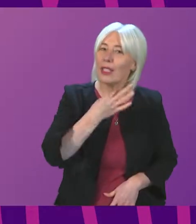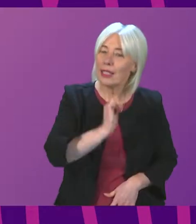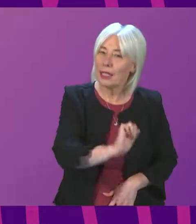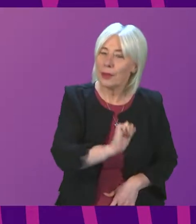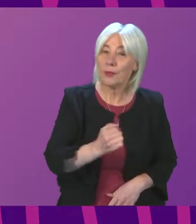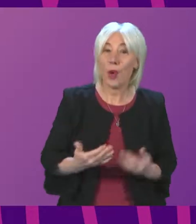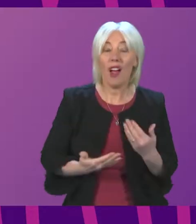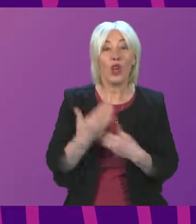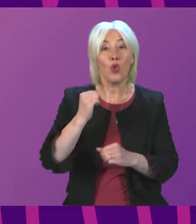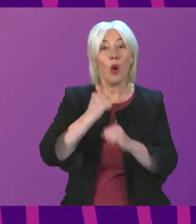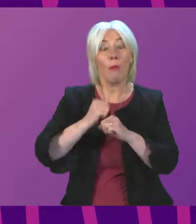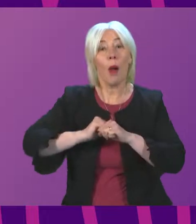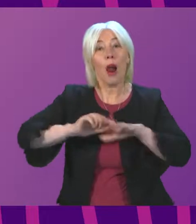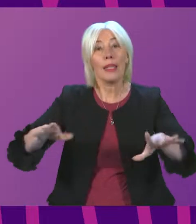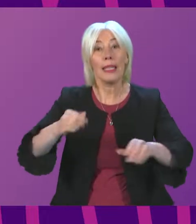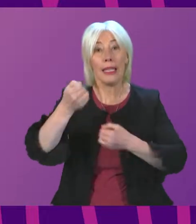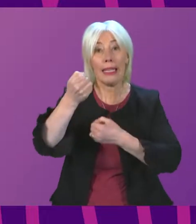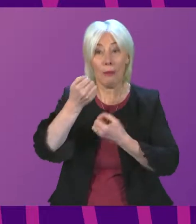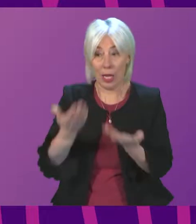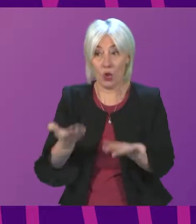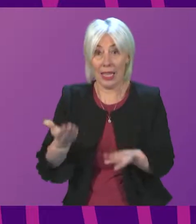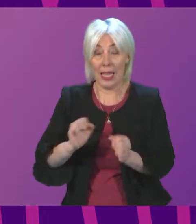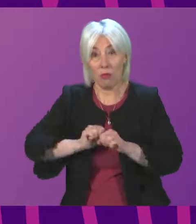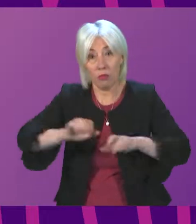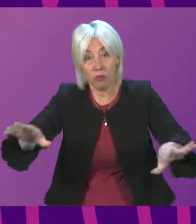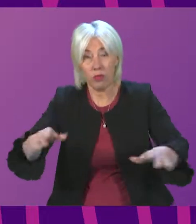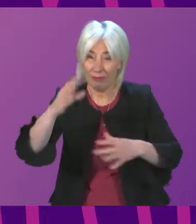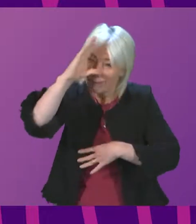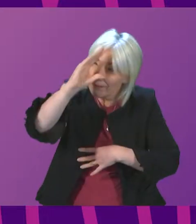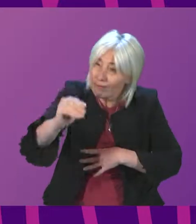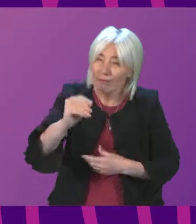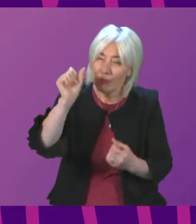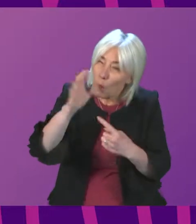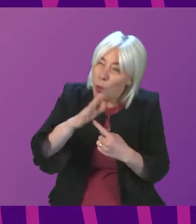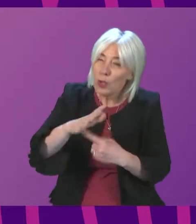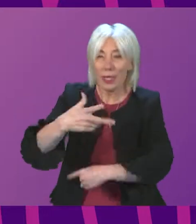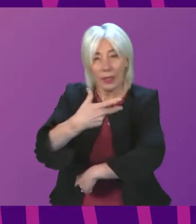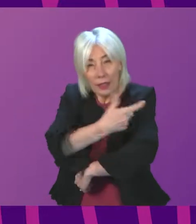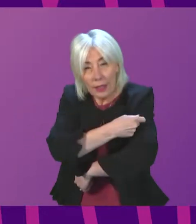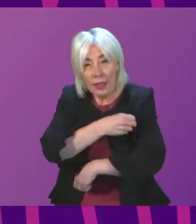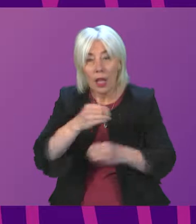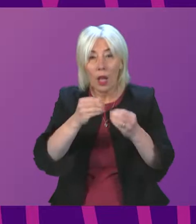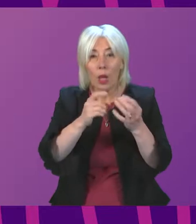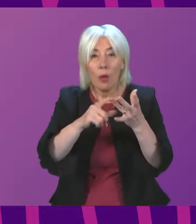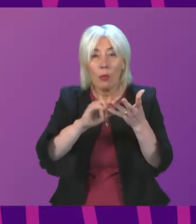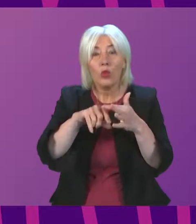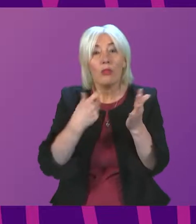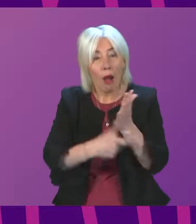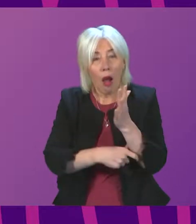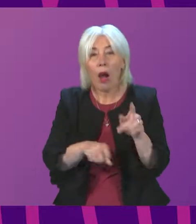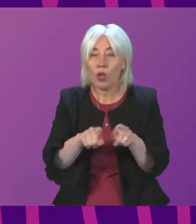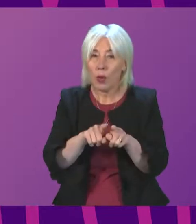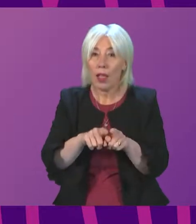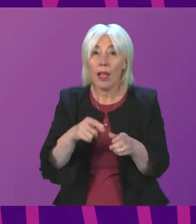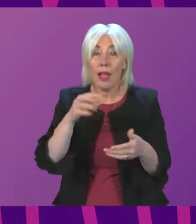new marketing campaign is also being launched today to stress again the importance of vaccination, including booster vaccines. Invitations